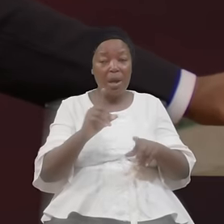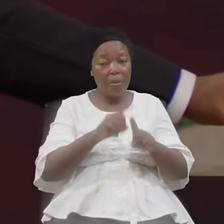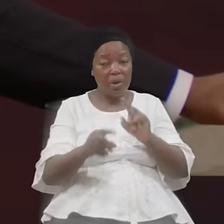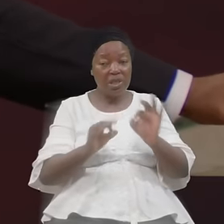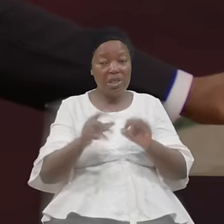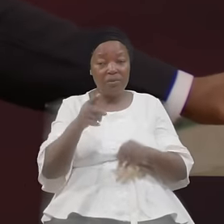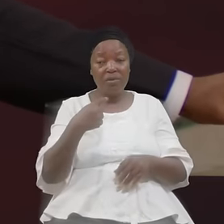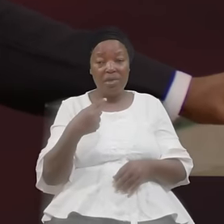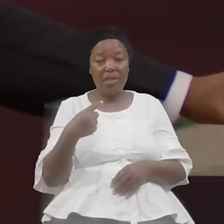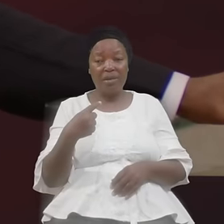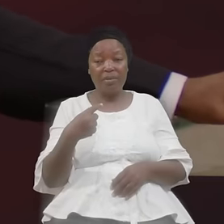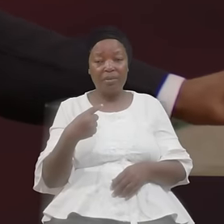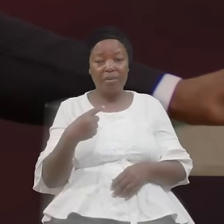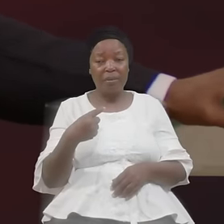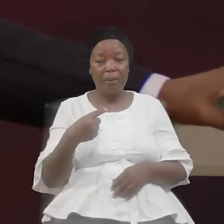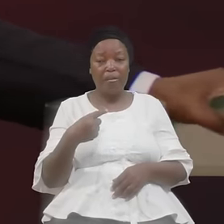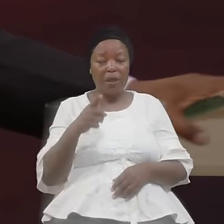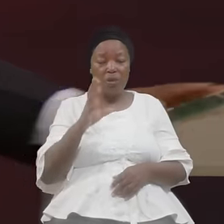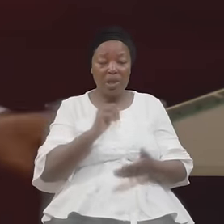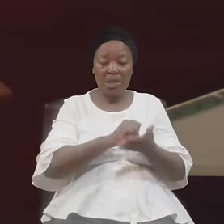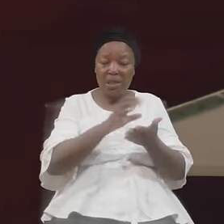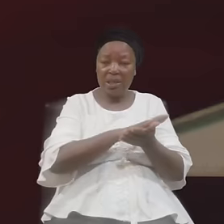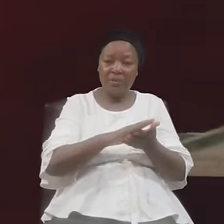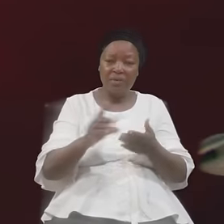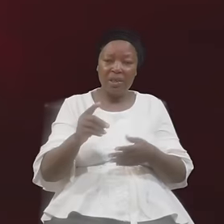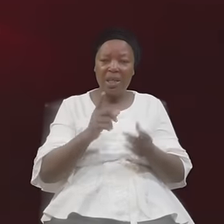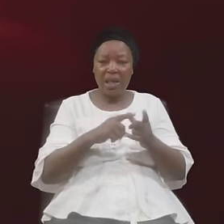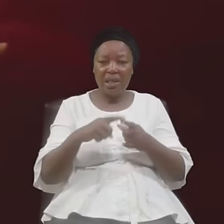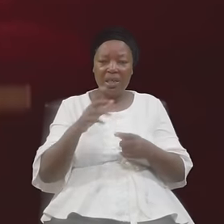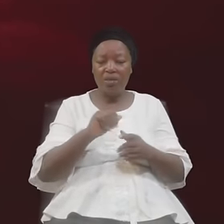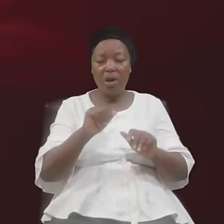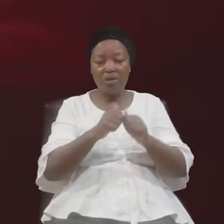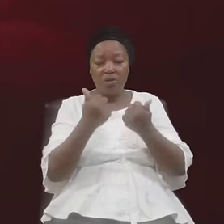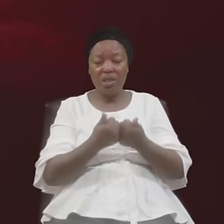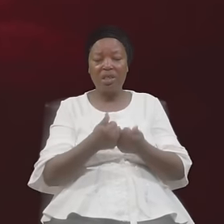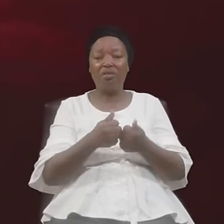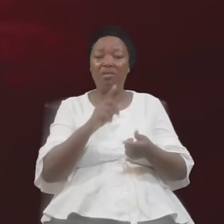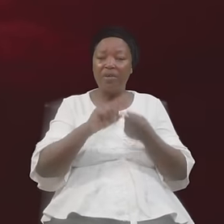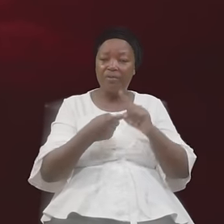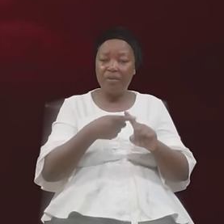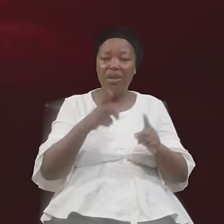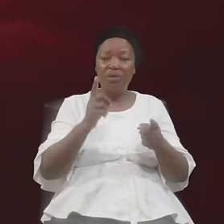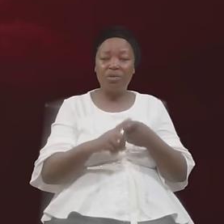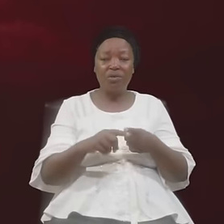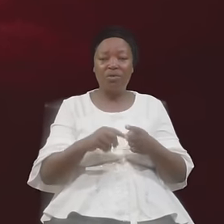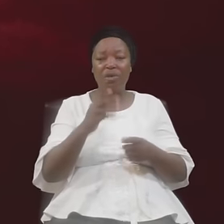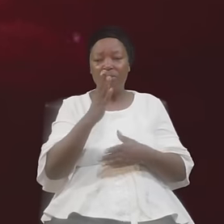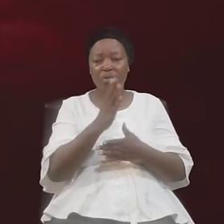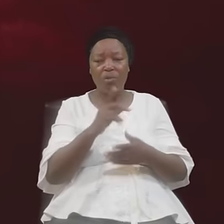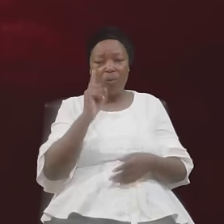Say You Are Sanctified And Then You Associated With The Self